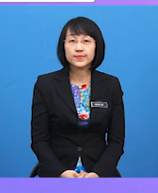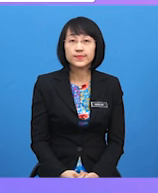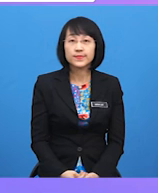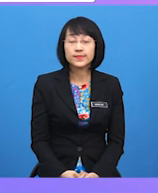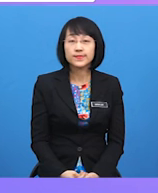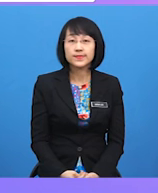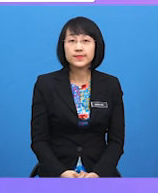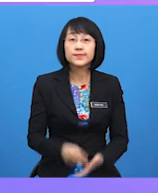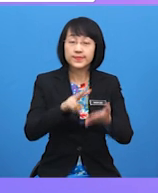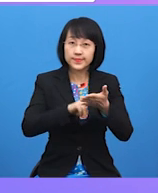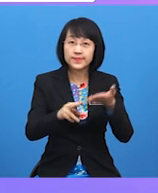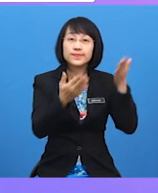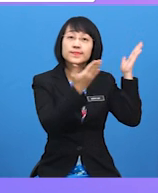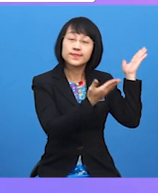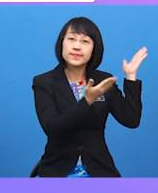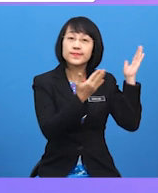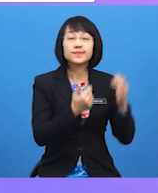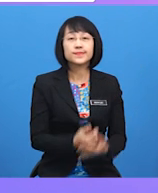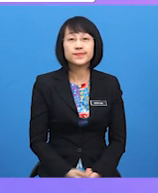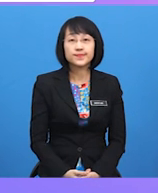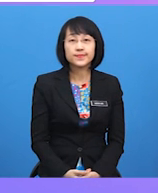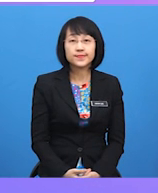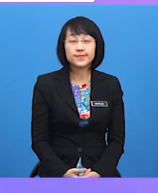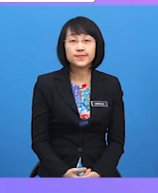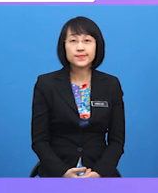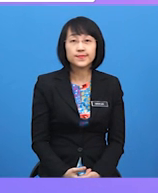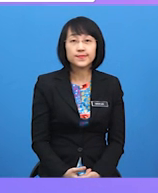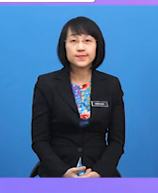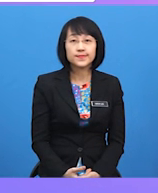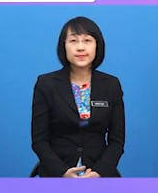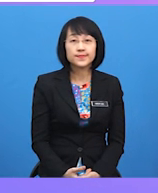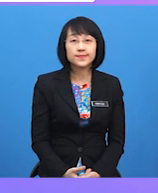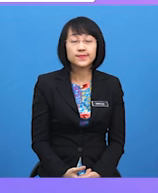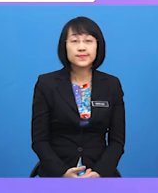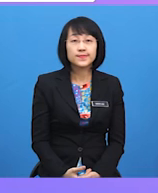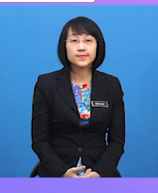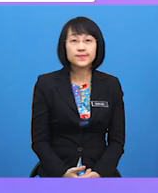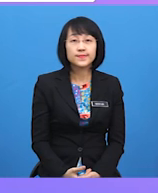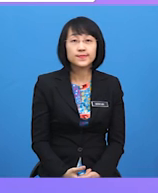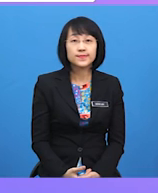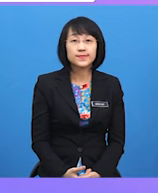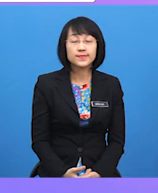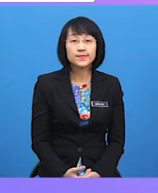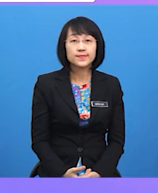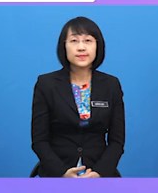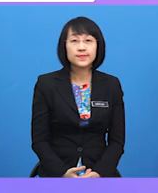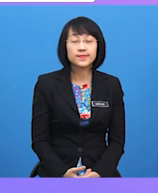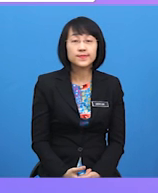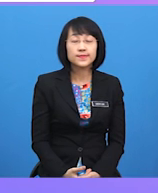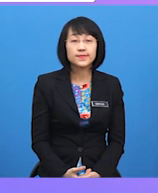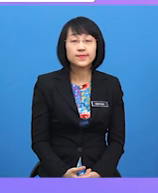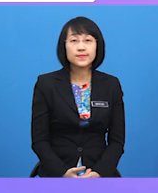Could is a model word used to express possibility as well as to make suggestions